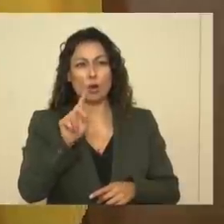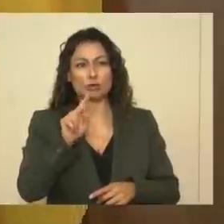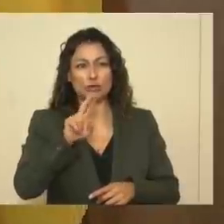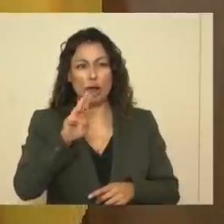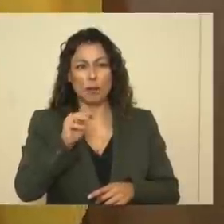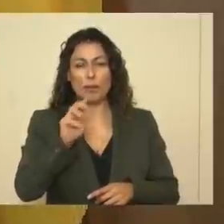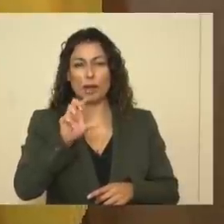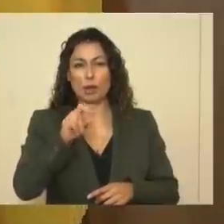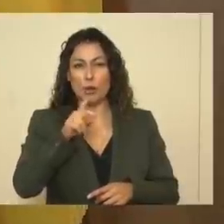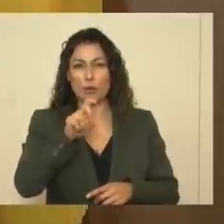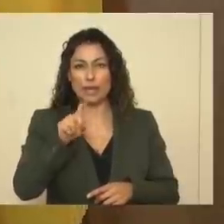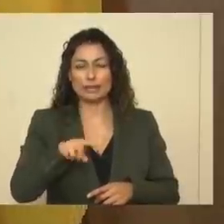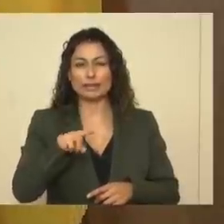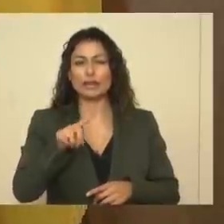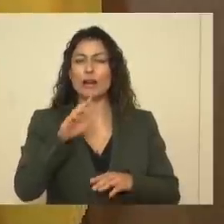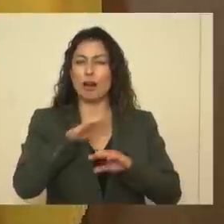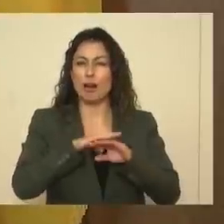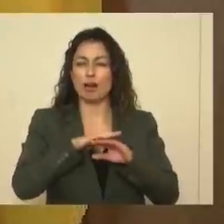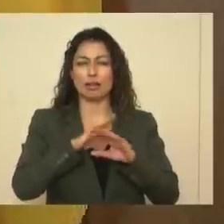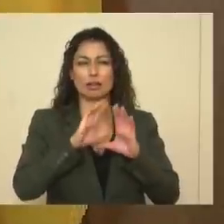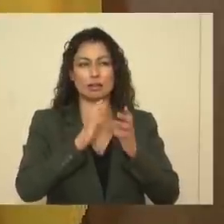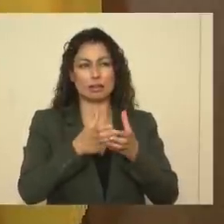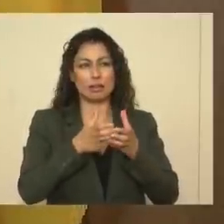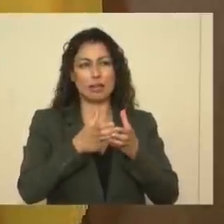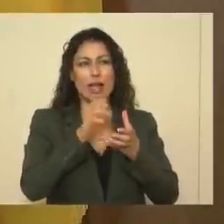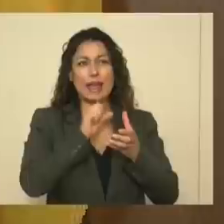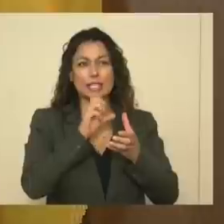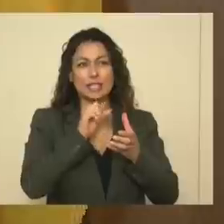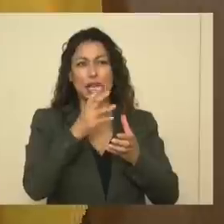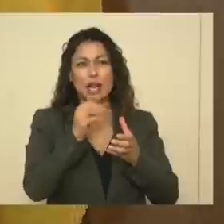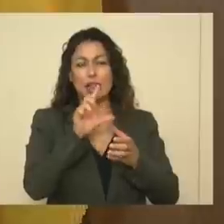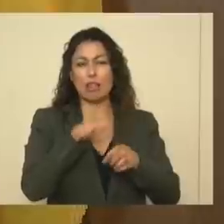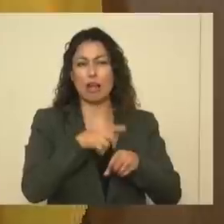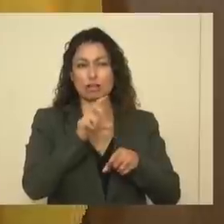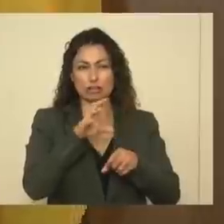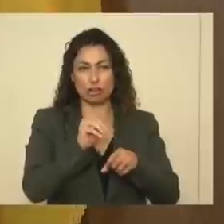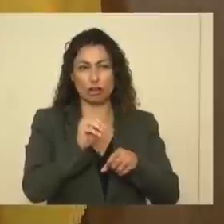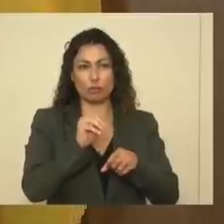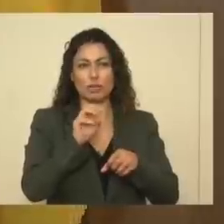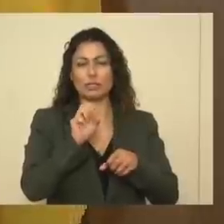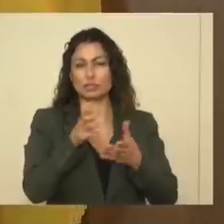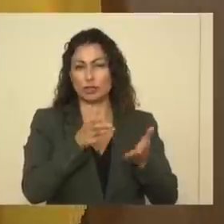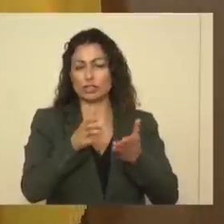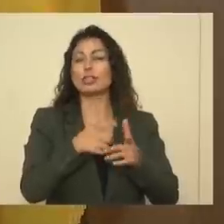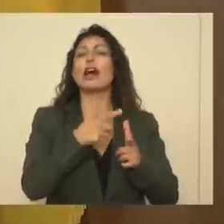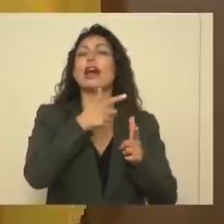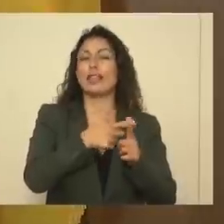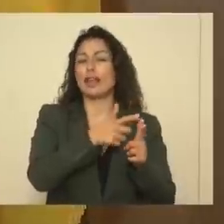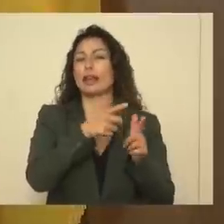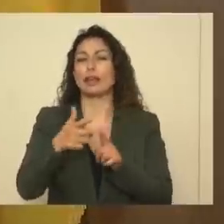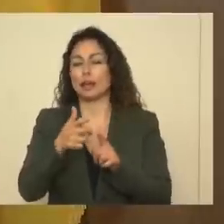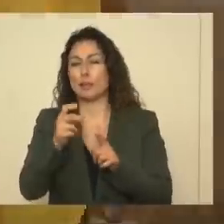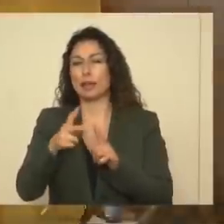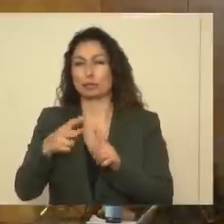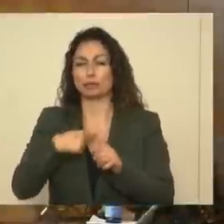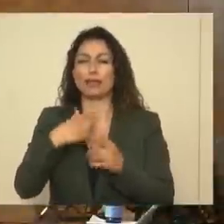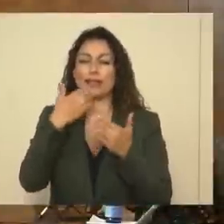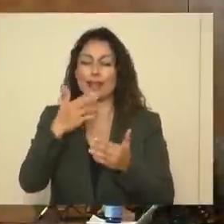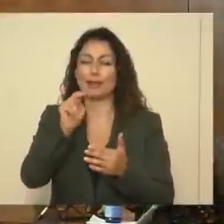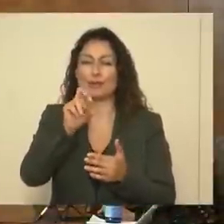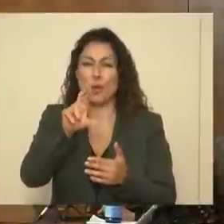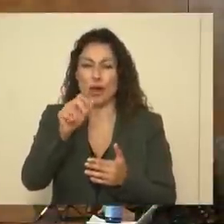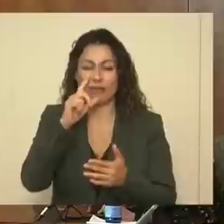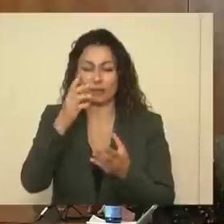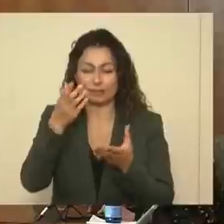that again. And then back to me, I want to talk a little bit about our economic recovery, and then we'll be open for questions. Thank you, Nora, for keeping us on track. Dr.